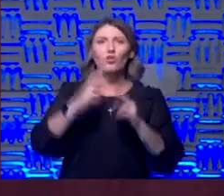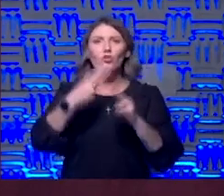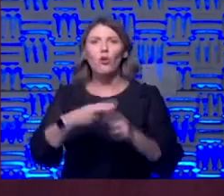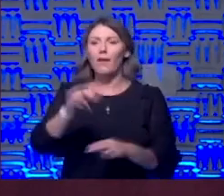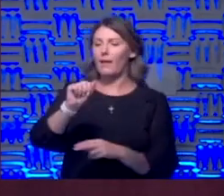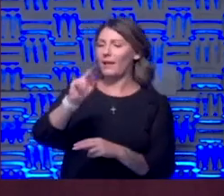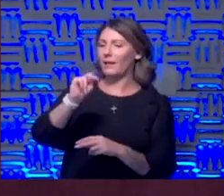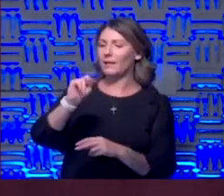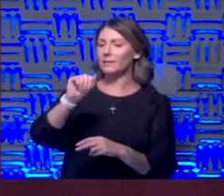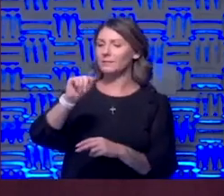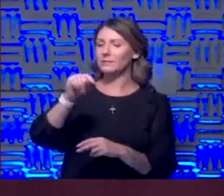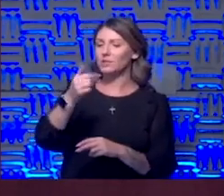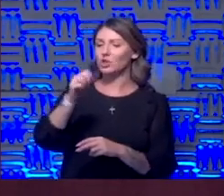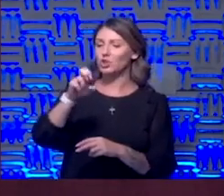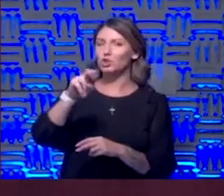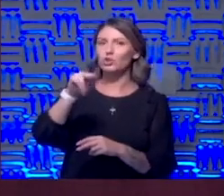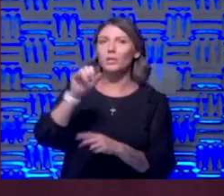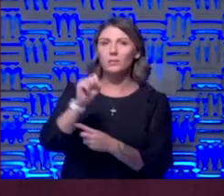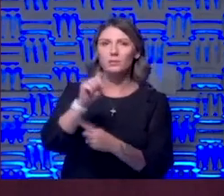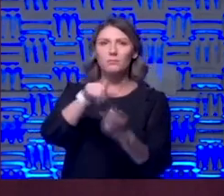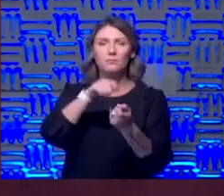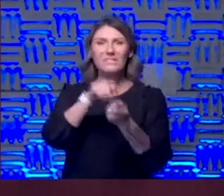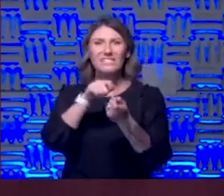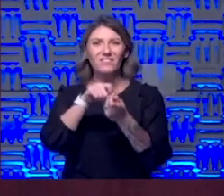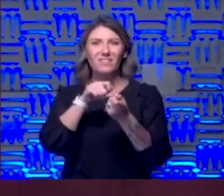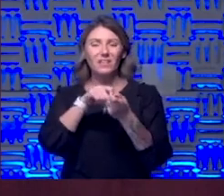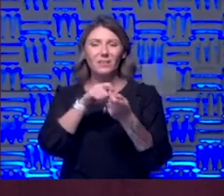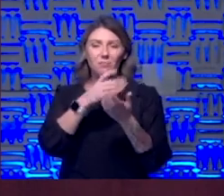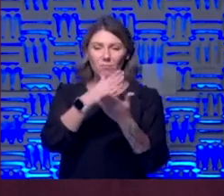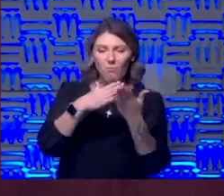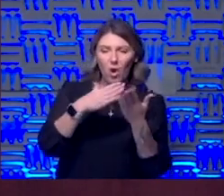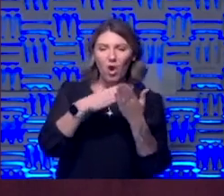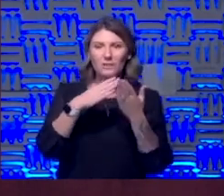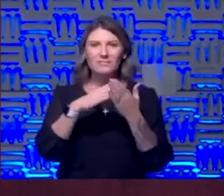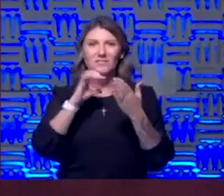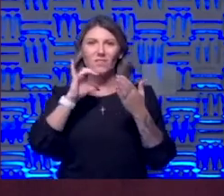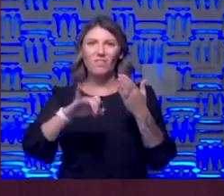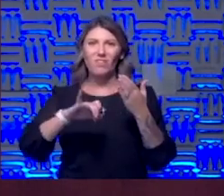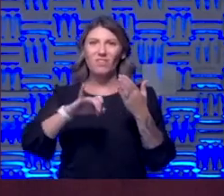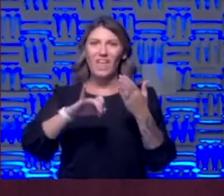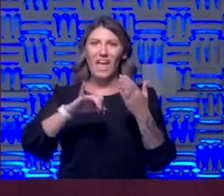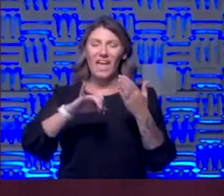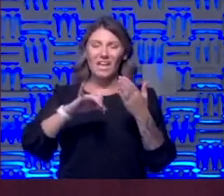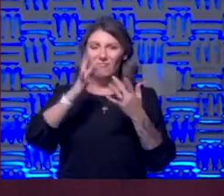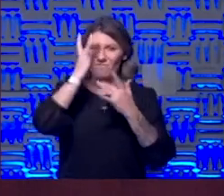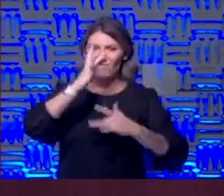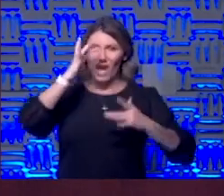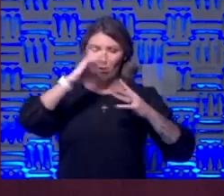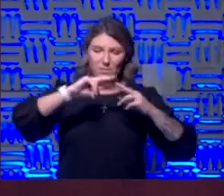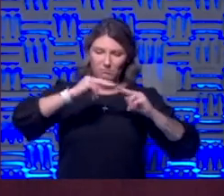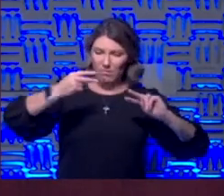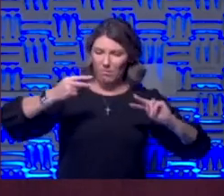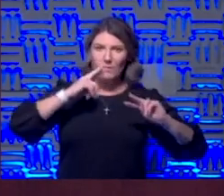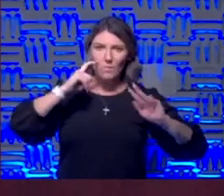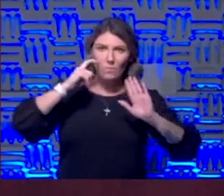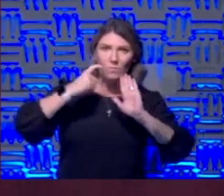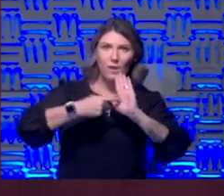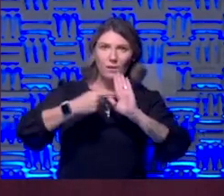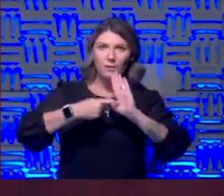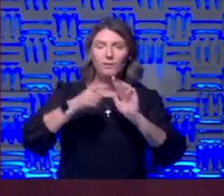you know these are specific pieces of the virus that are recognized by antibodies